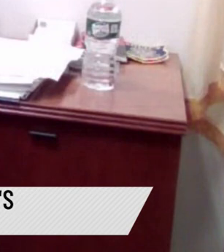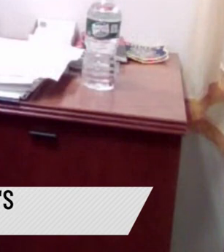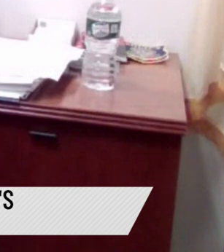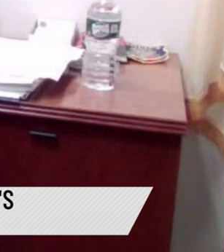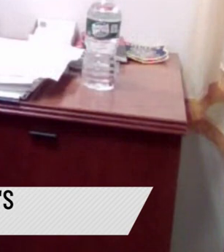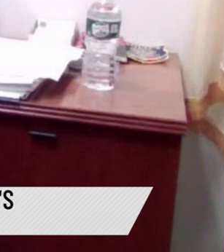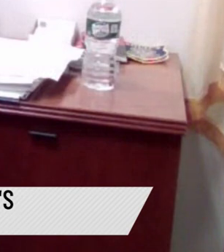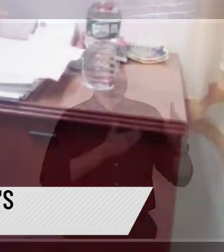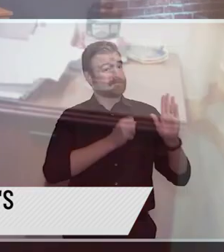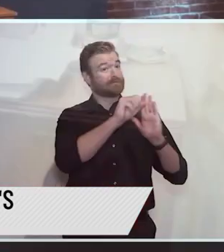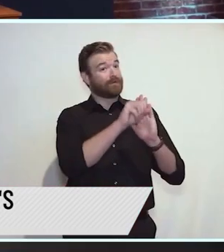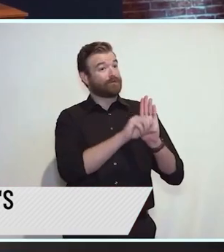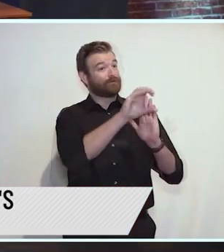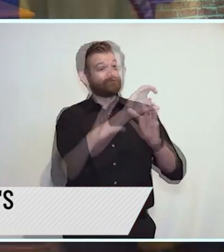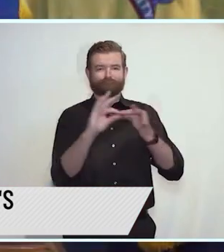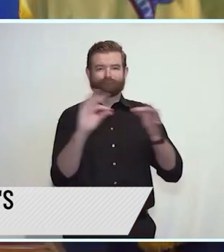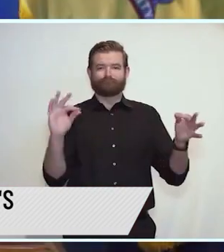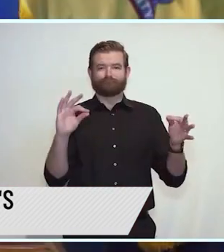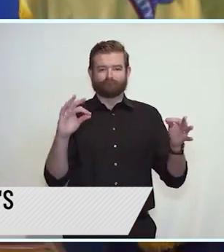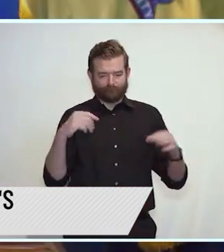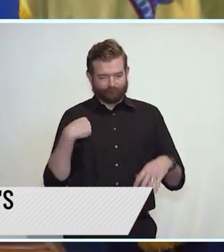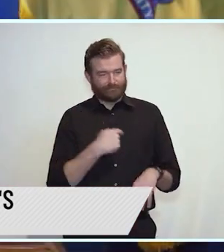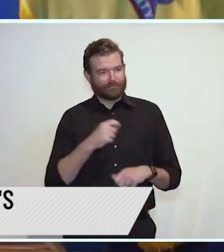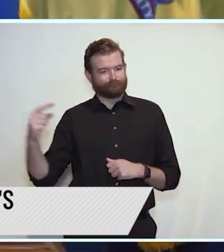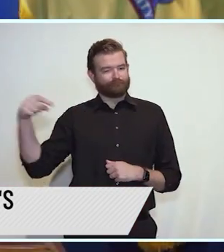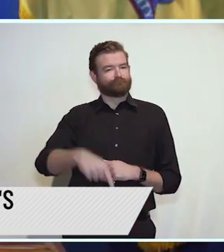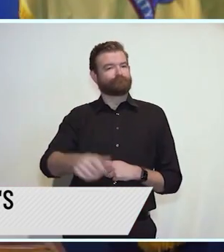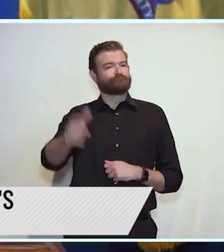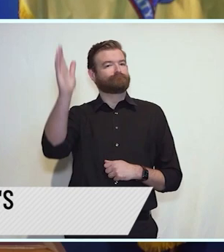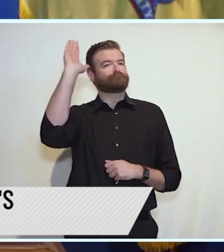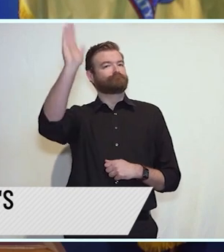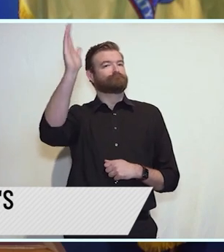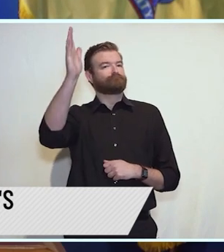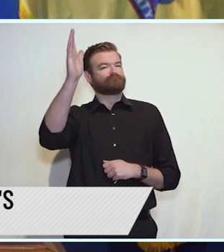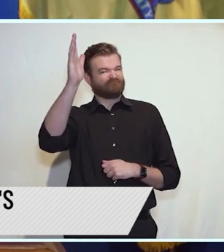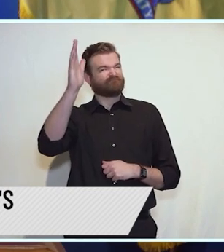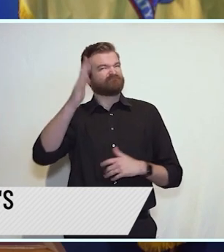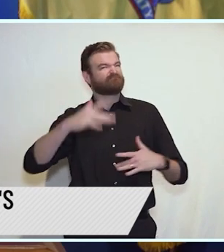That is like a one-quarter measurement compared to like nine years.